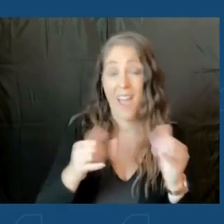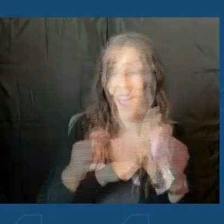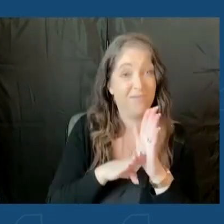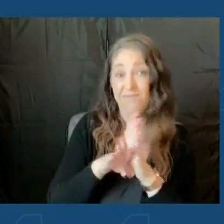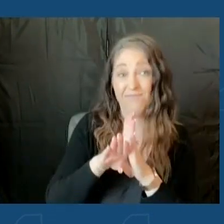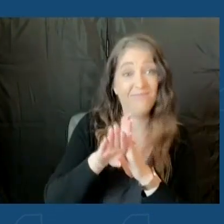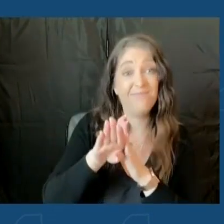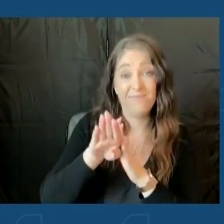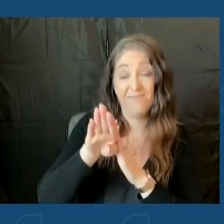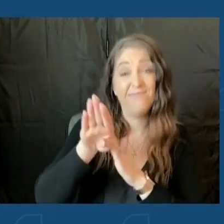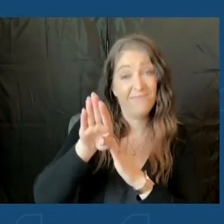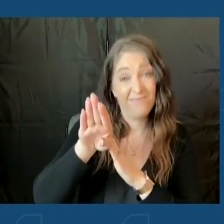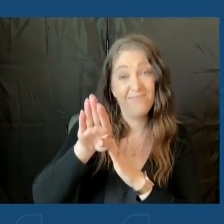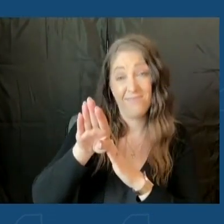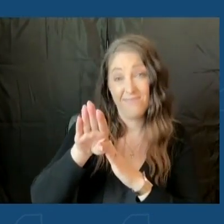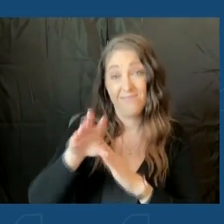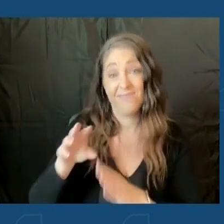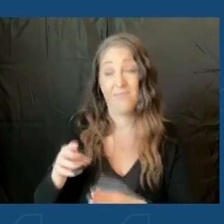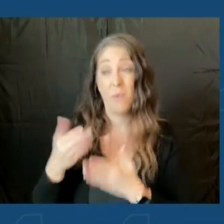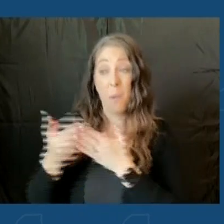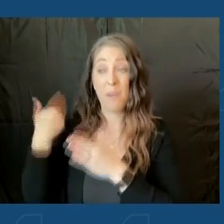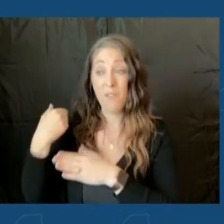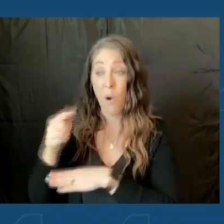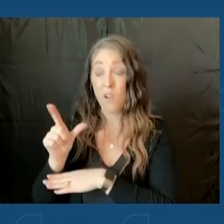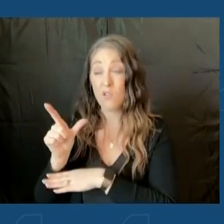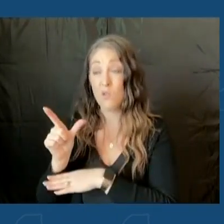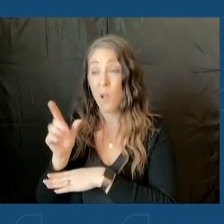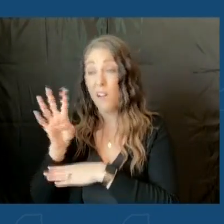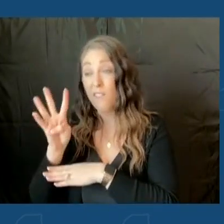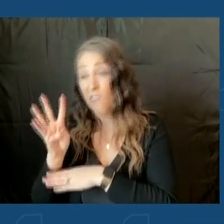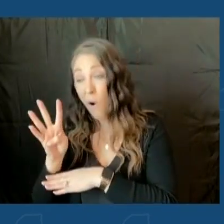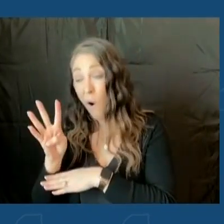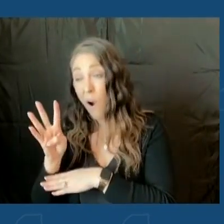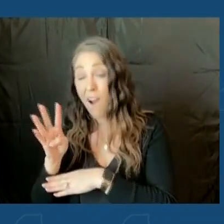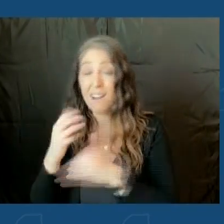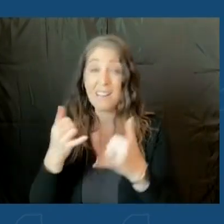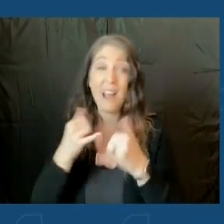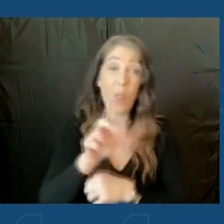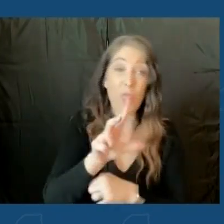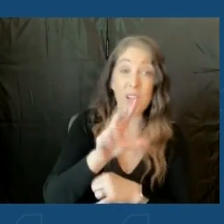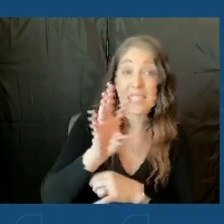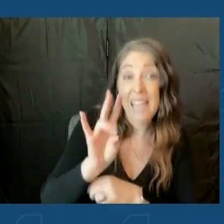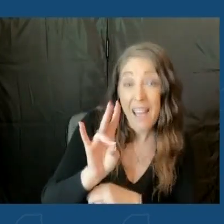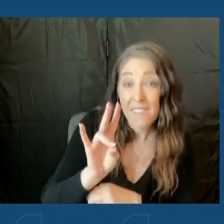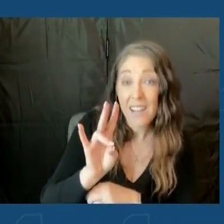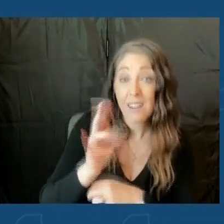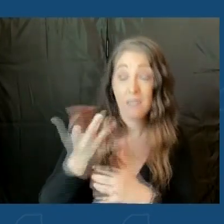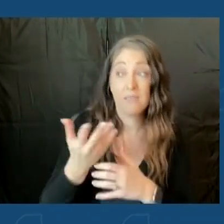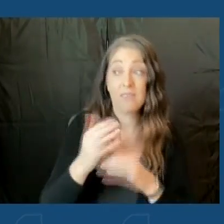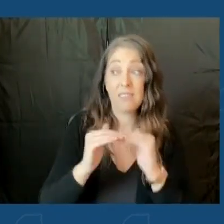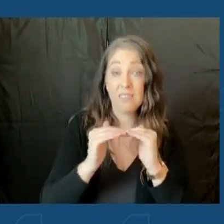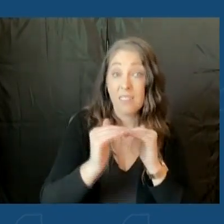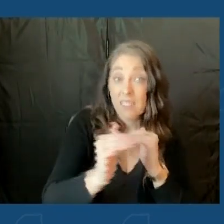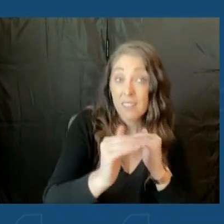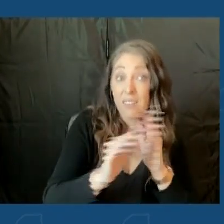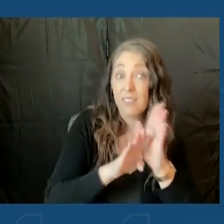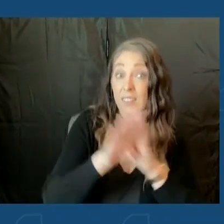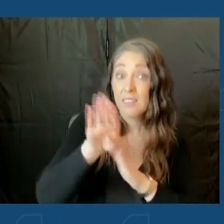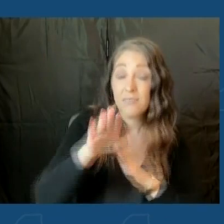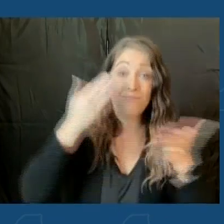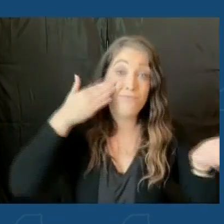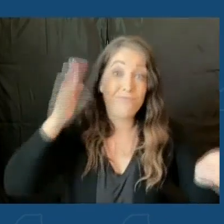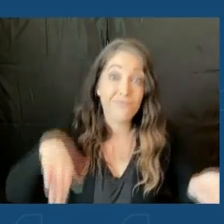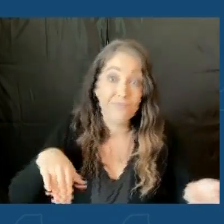went from 24 per 100,000 a month ago, 37. mean, does it stay there? Does it keep going up? So, you know, we'll continue